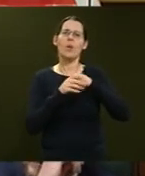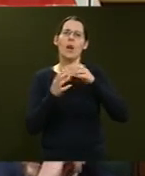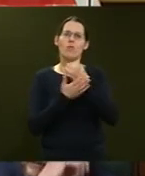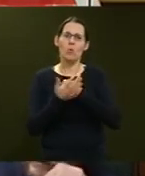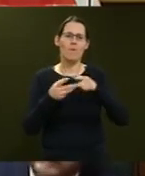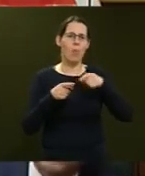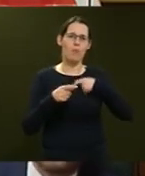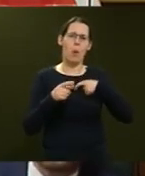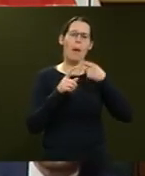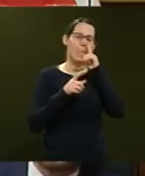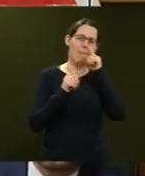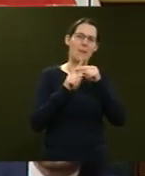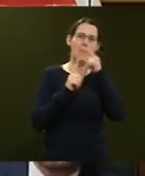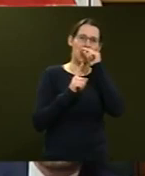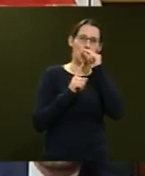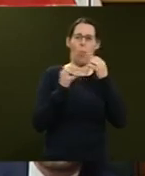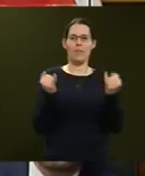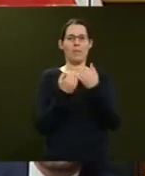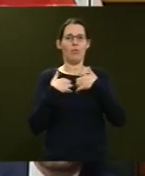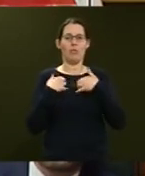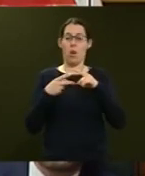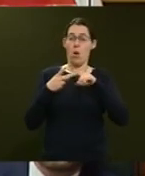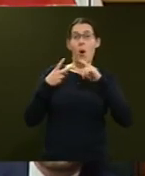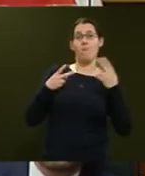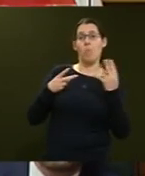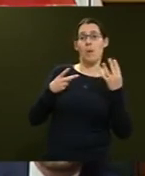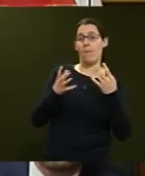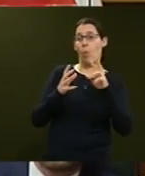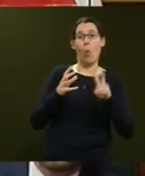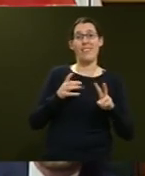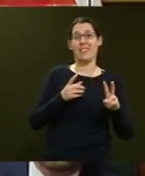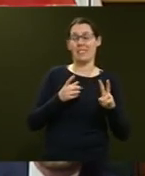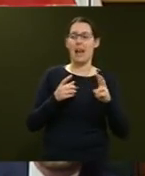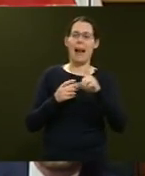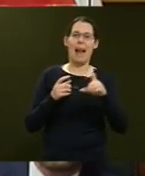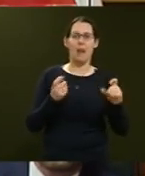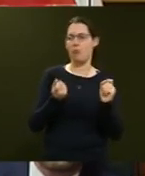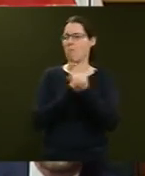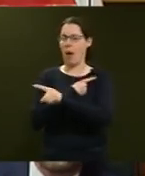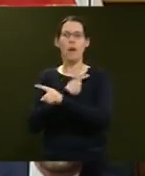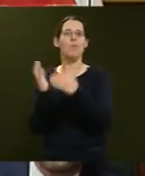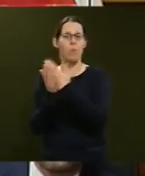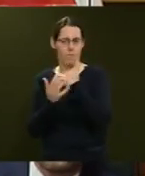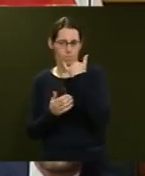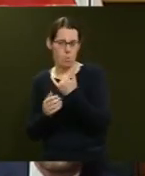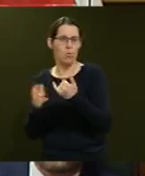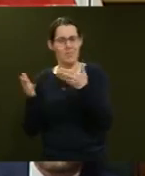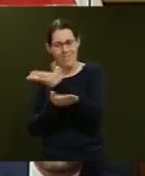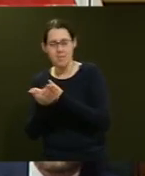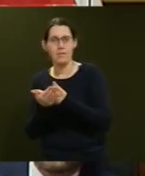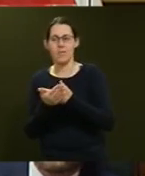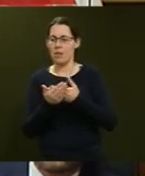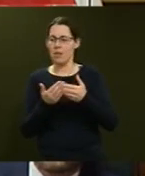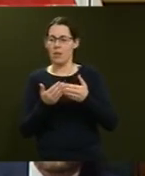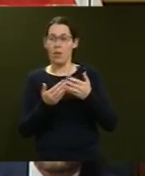14th of August, Claire Curran replies to that email confirming a call to discuss these matters. On the 15th of August, Derek Handley replies to